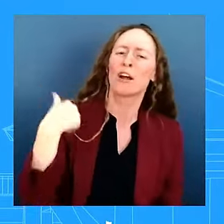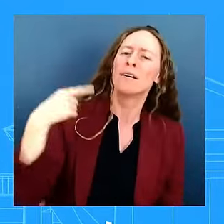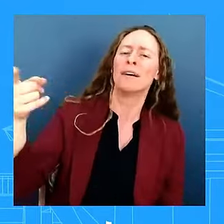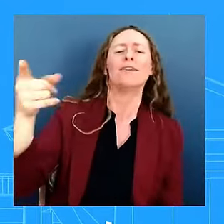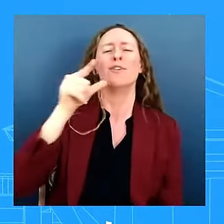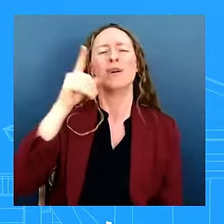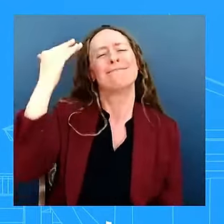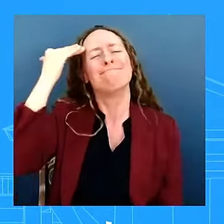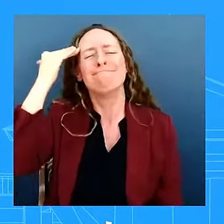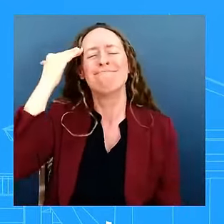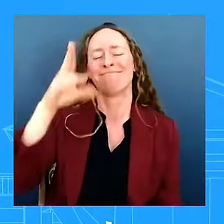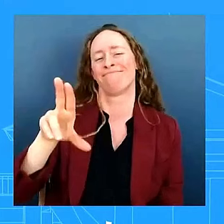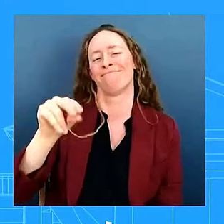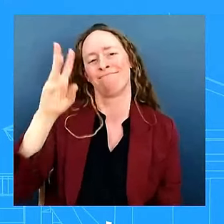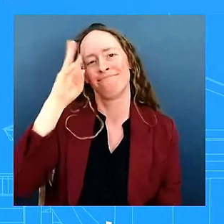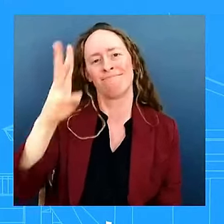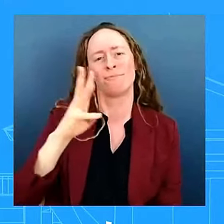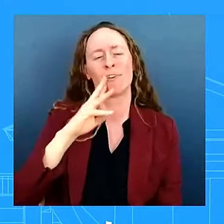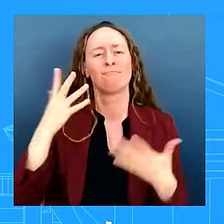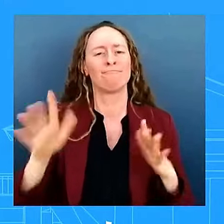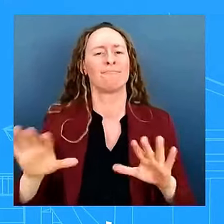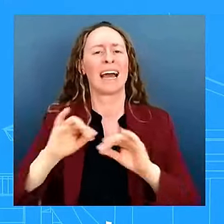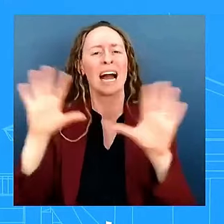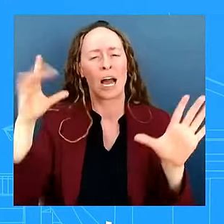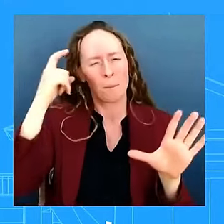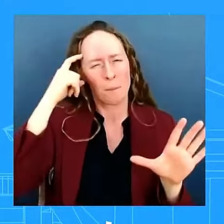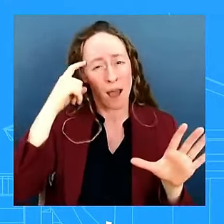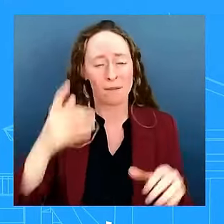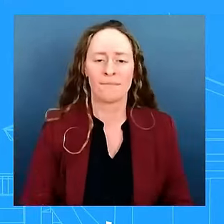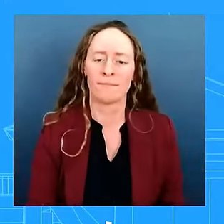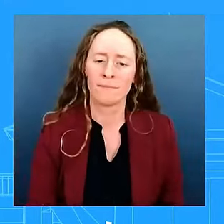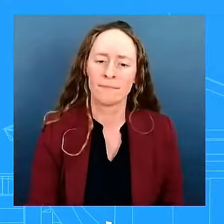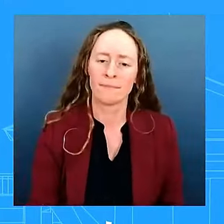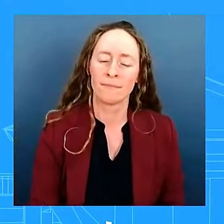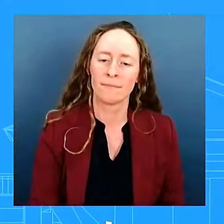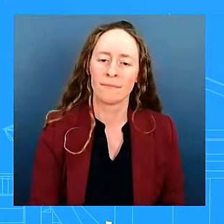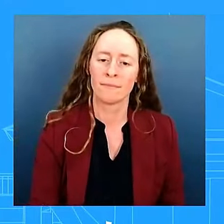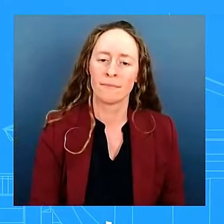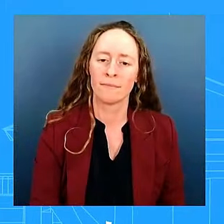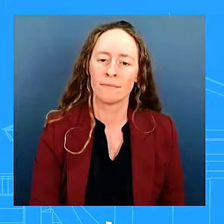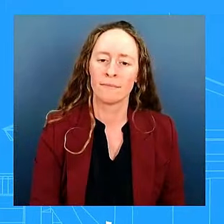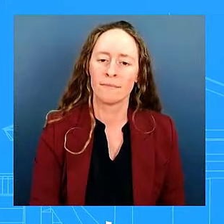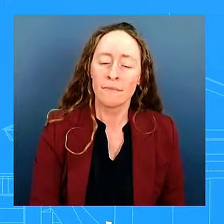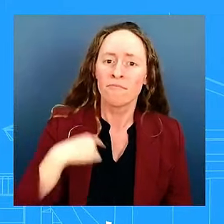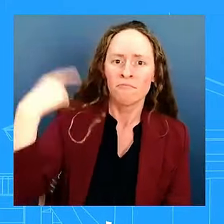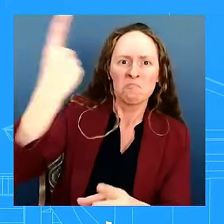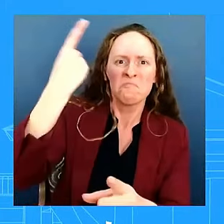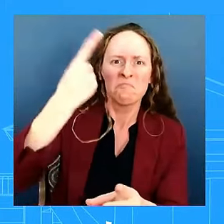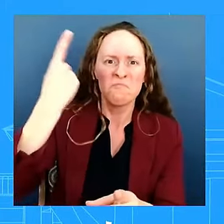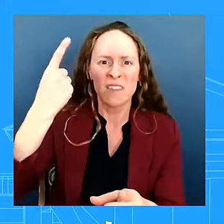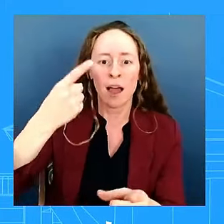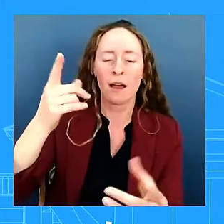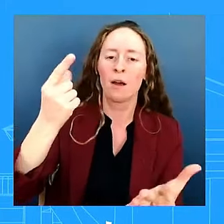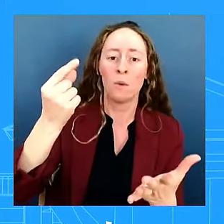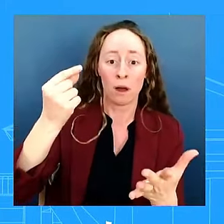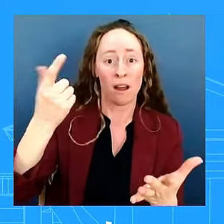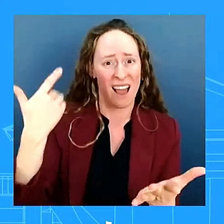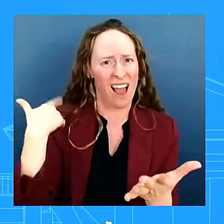any message from the white house specifically to the residents of springfield ohio uh because of the the the